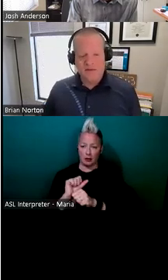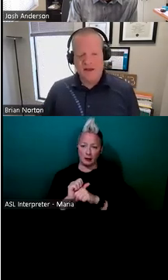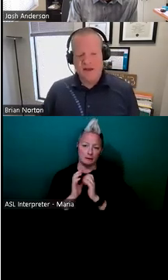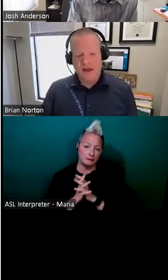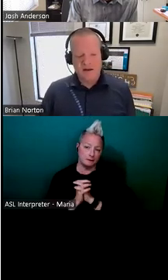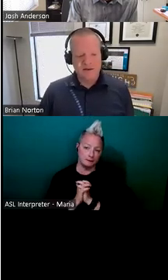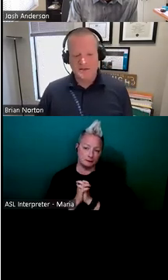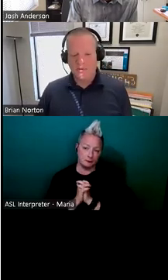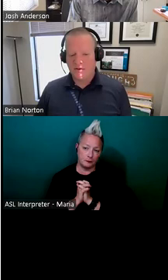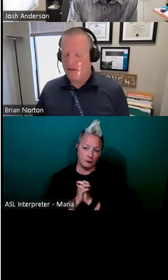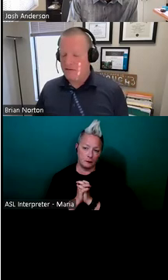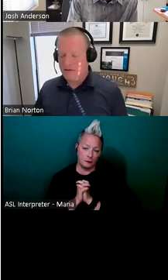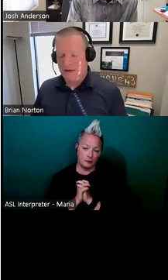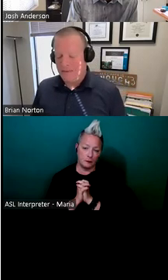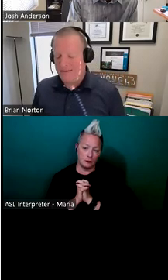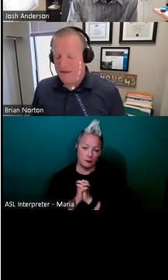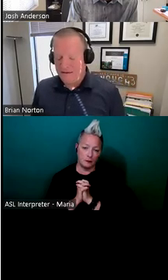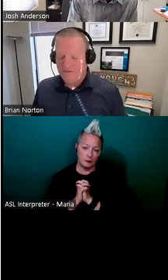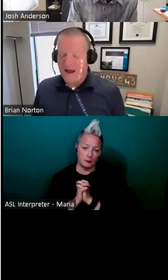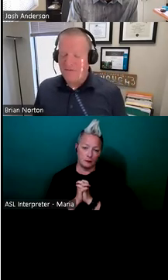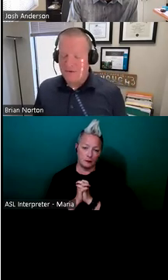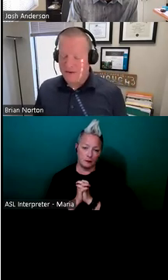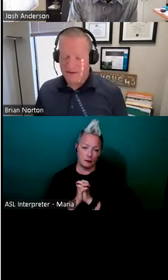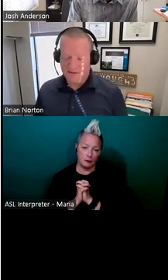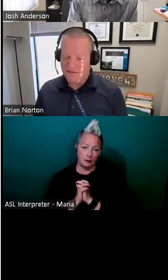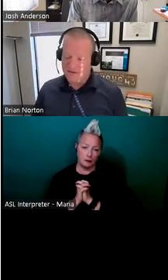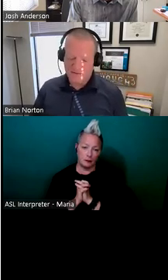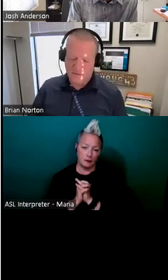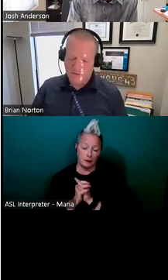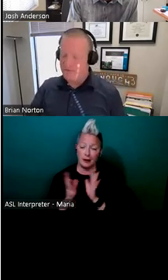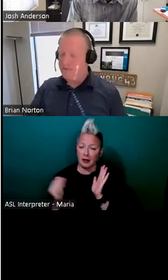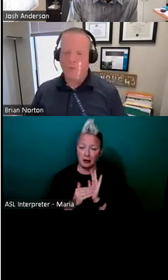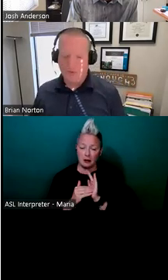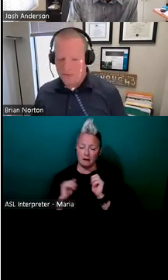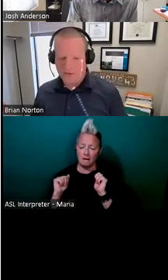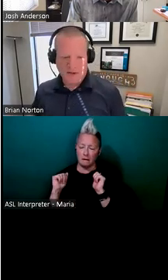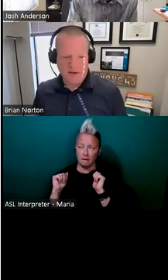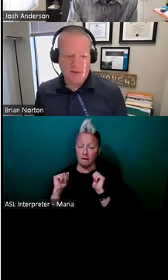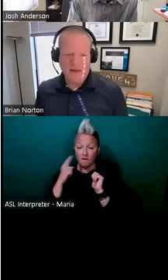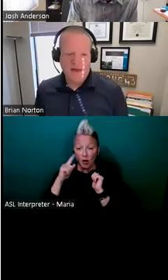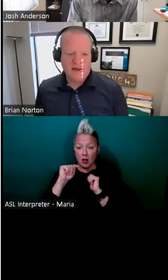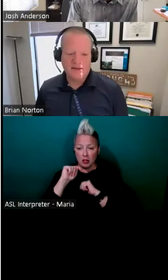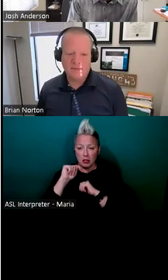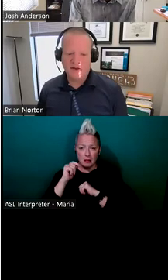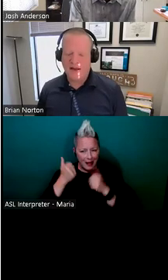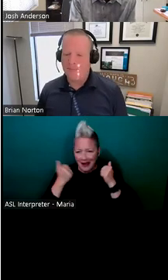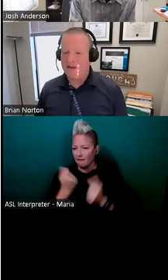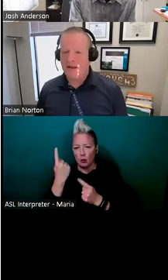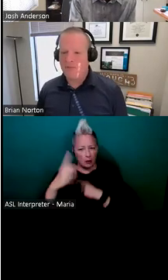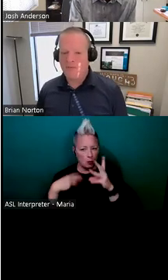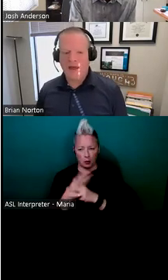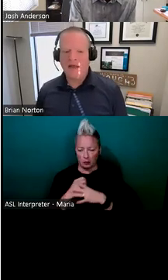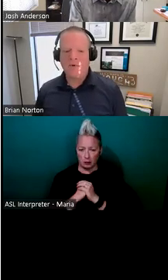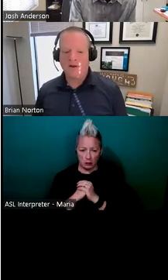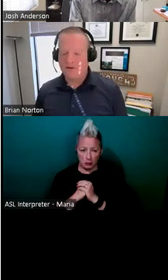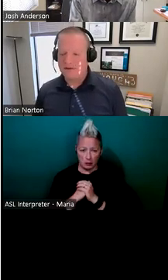And then again, disability, um, I think for everybody, and this is for the world, um, disability can happen to